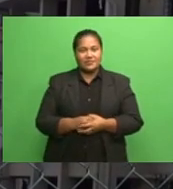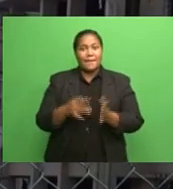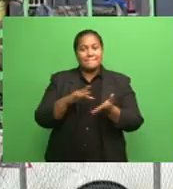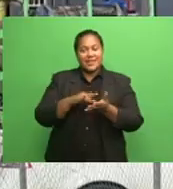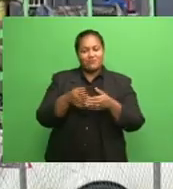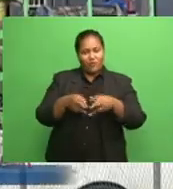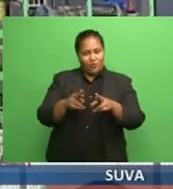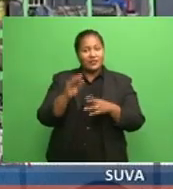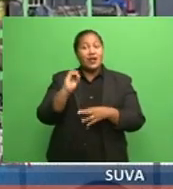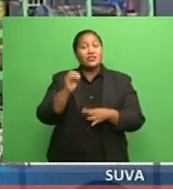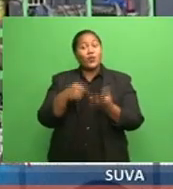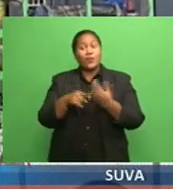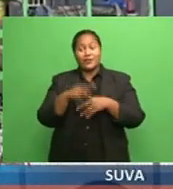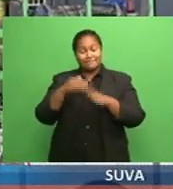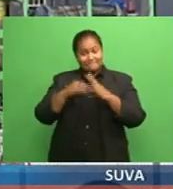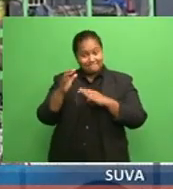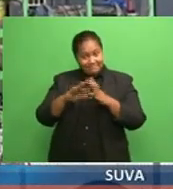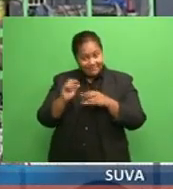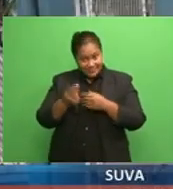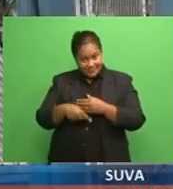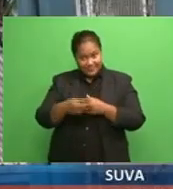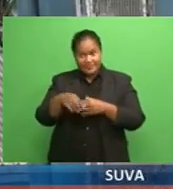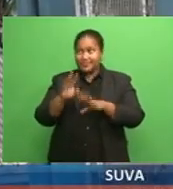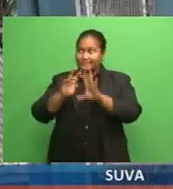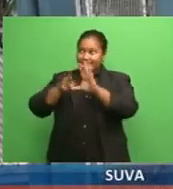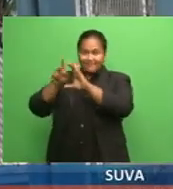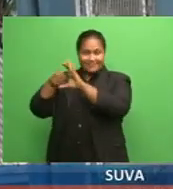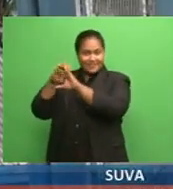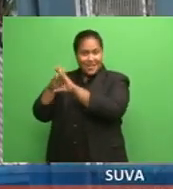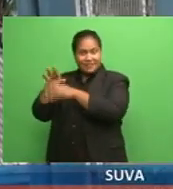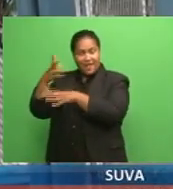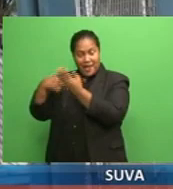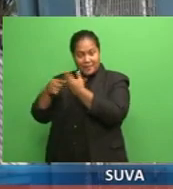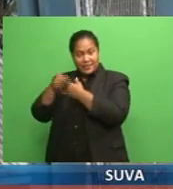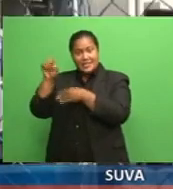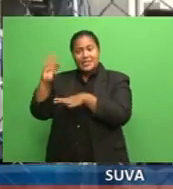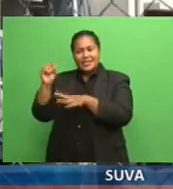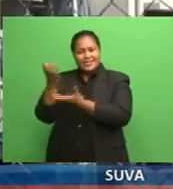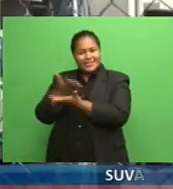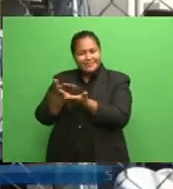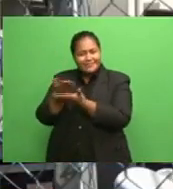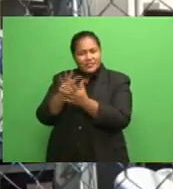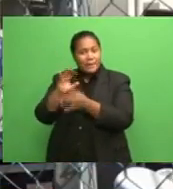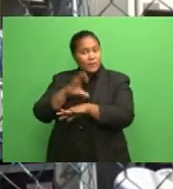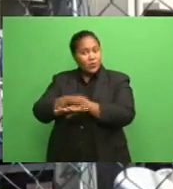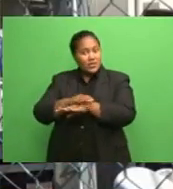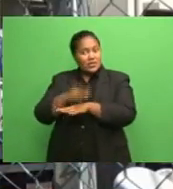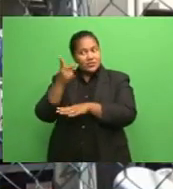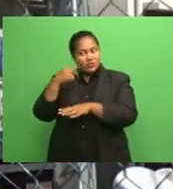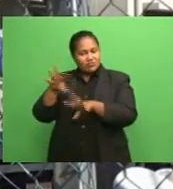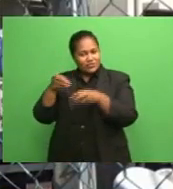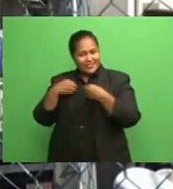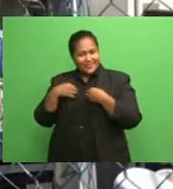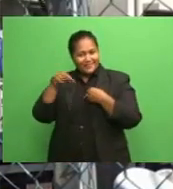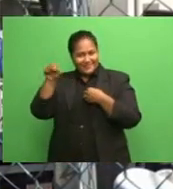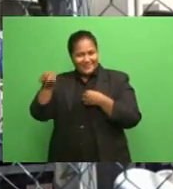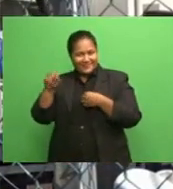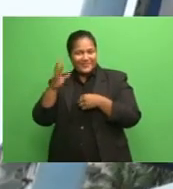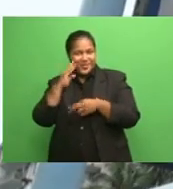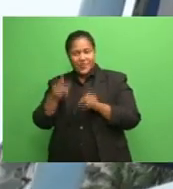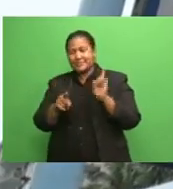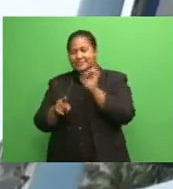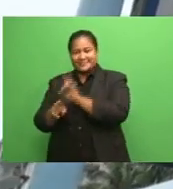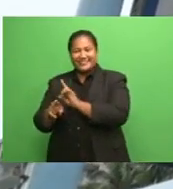As contractors install cameras in PRB property, there are discussions with police to receive the live feed to stations as part of the